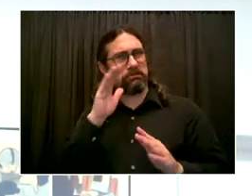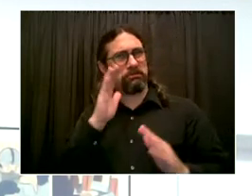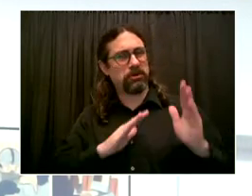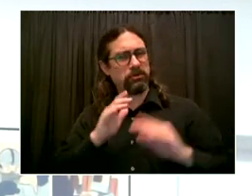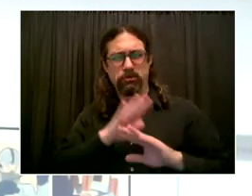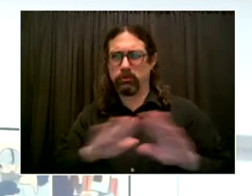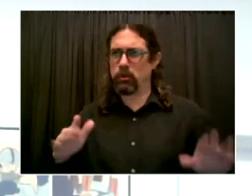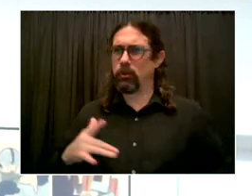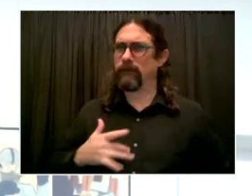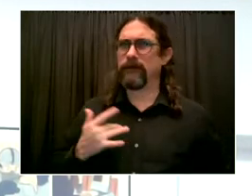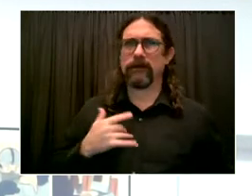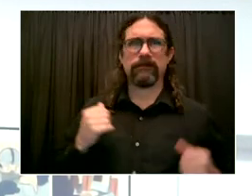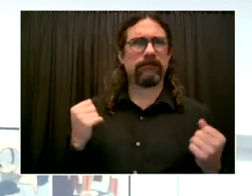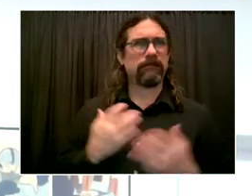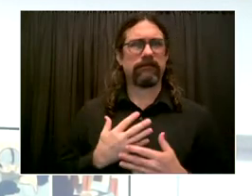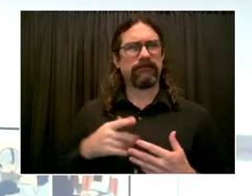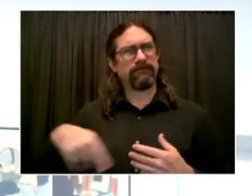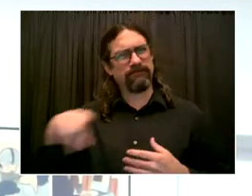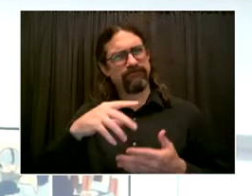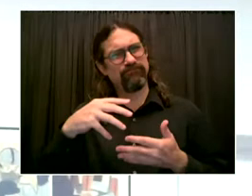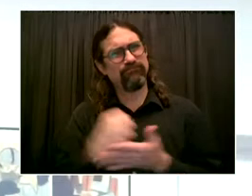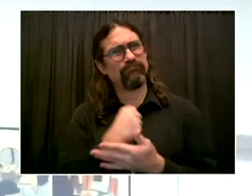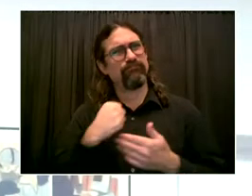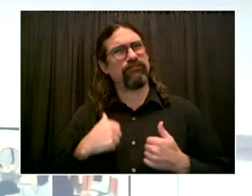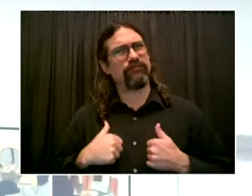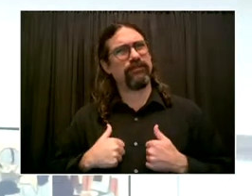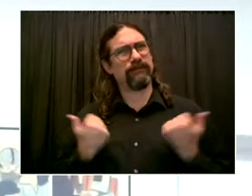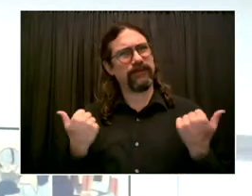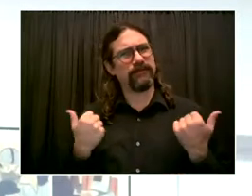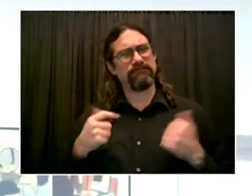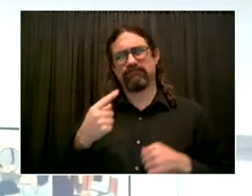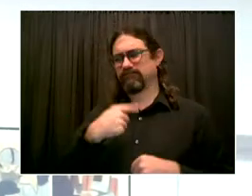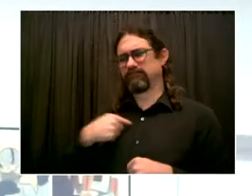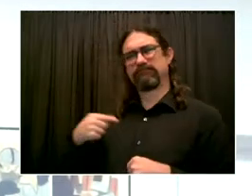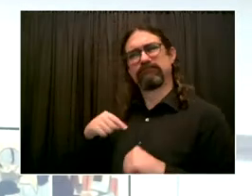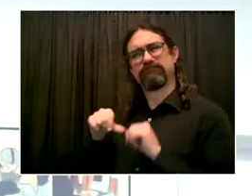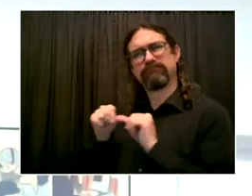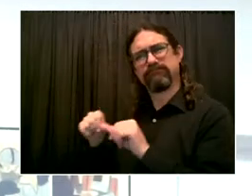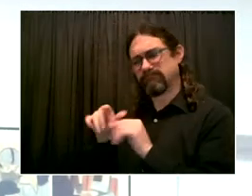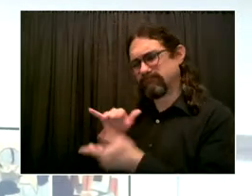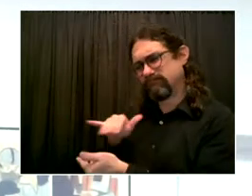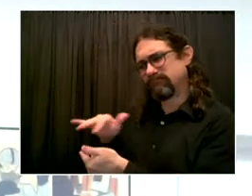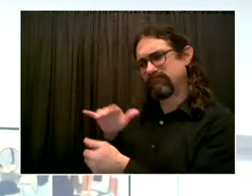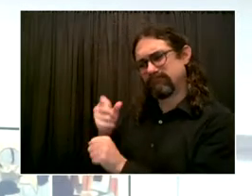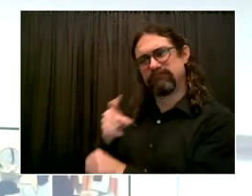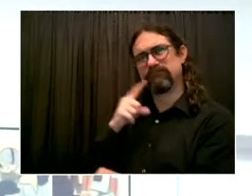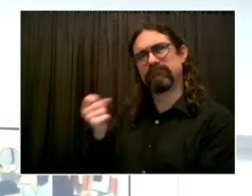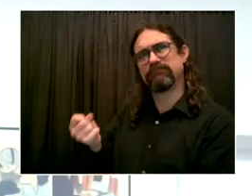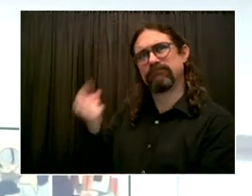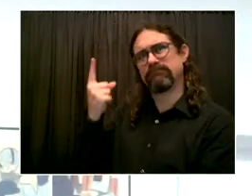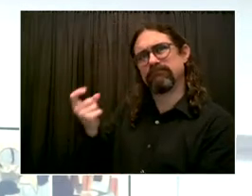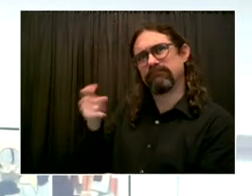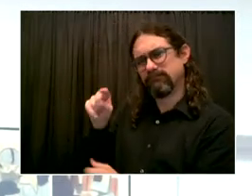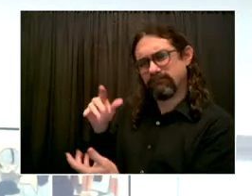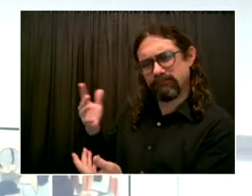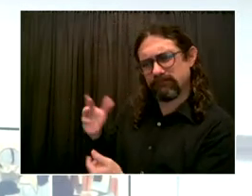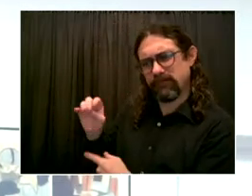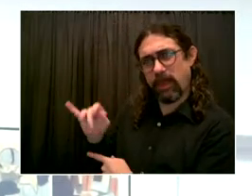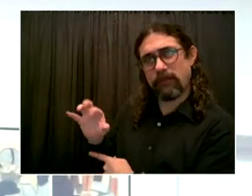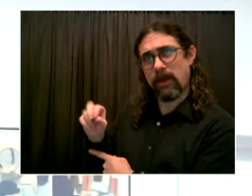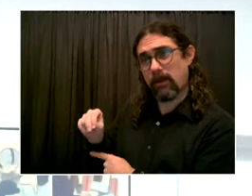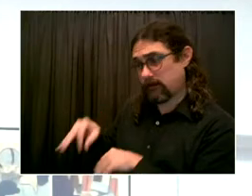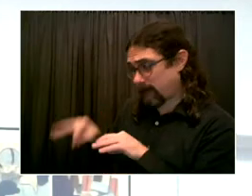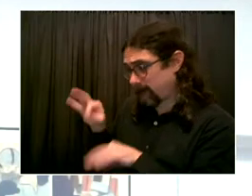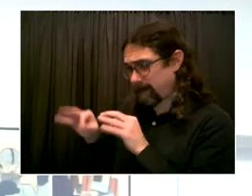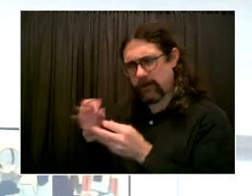comes to mind. Our understanding of Omicron will advance and we'll be able to adjust our public health strategies accordingly. Until